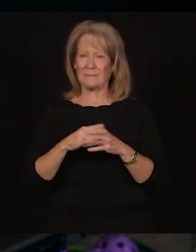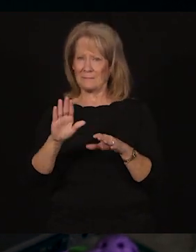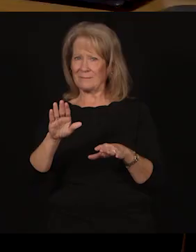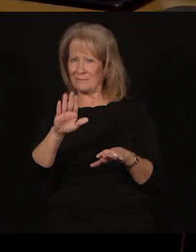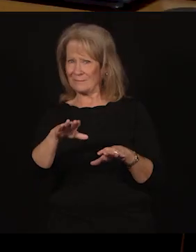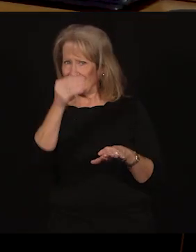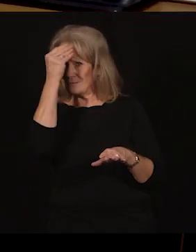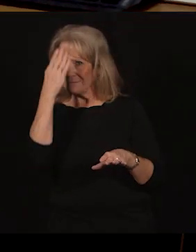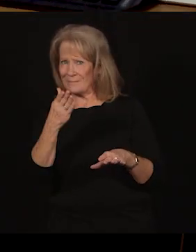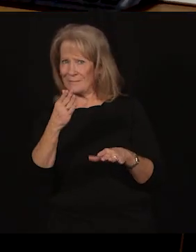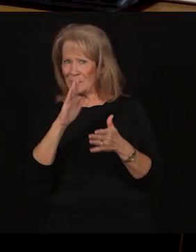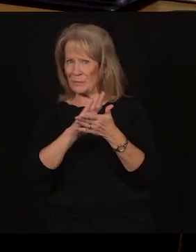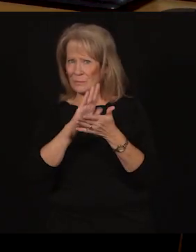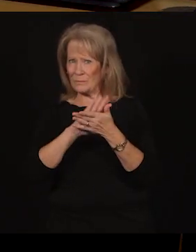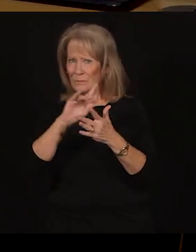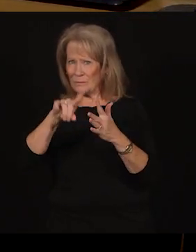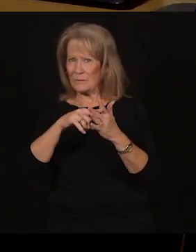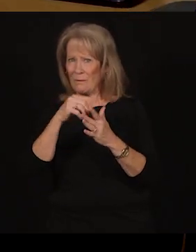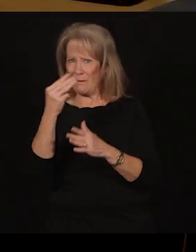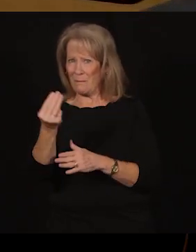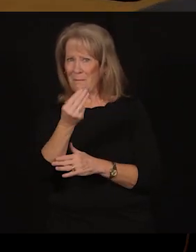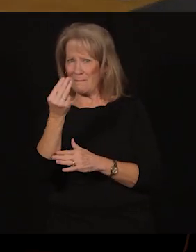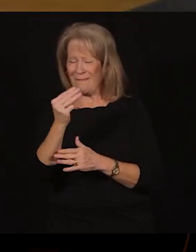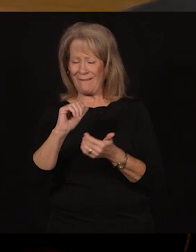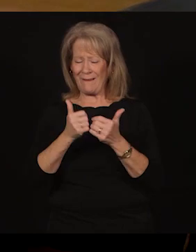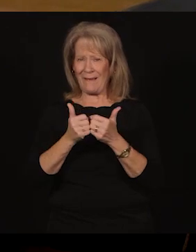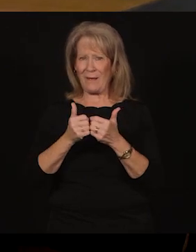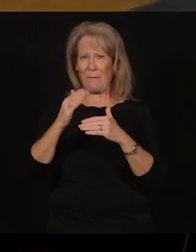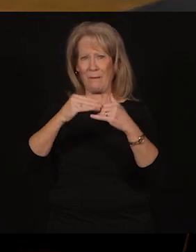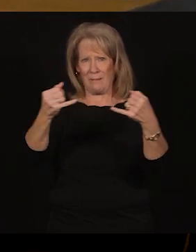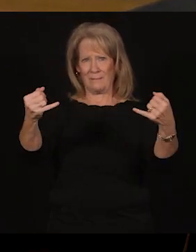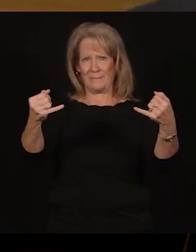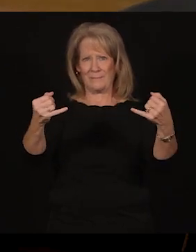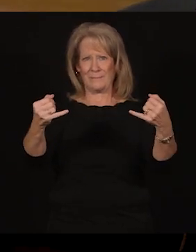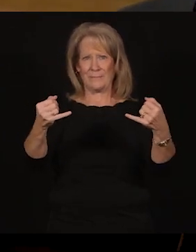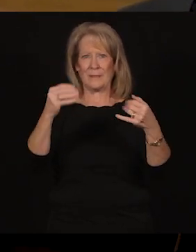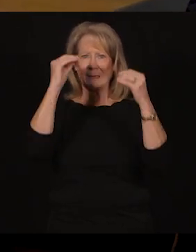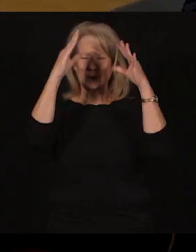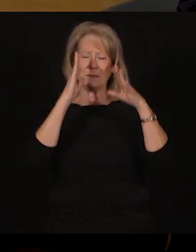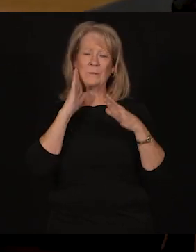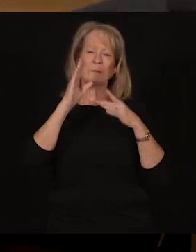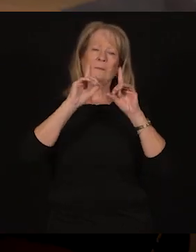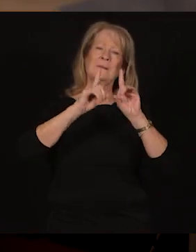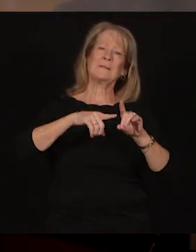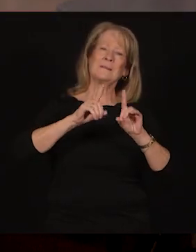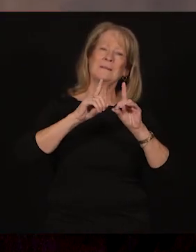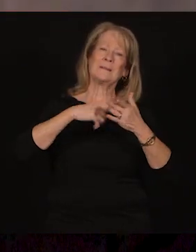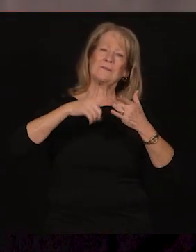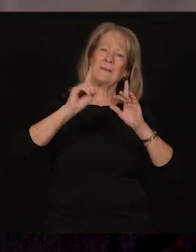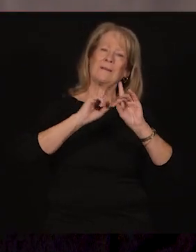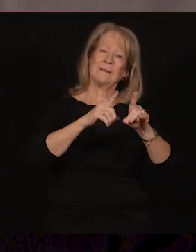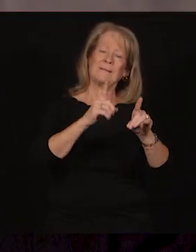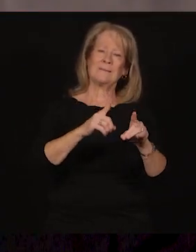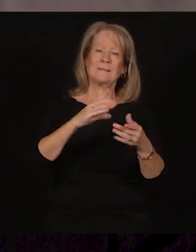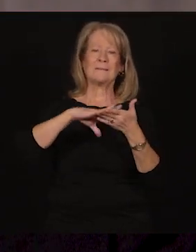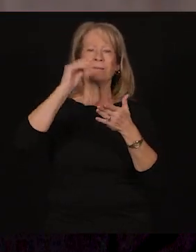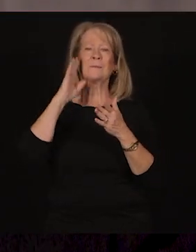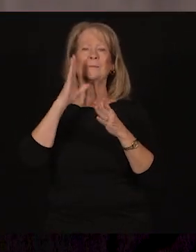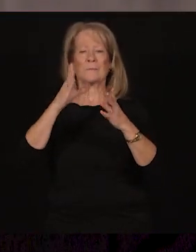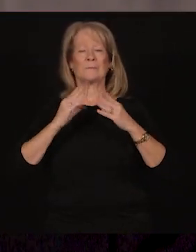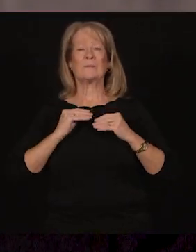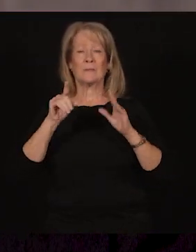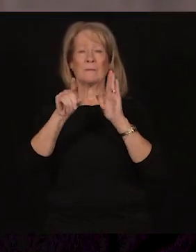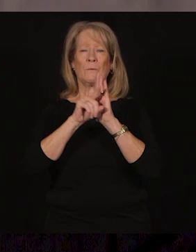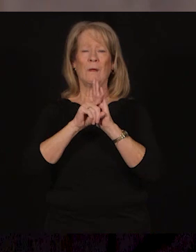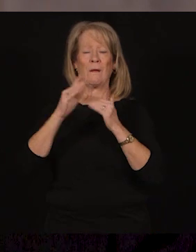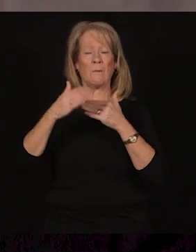no mistake, school will be back in session virtually on Monday. Teachers will be taking attendance, and students will